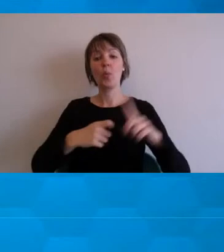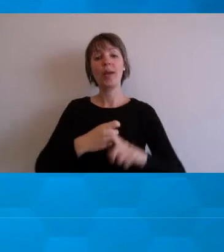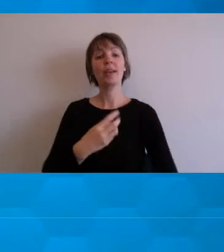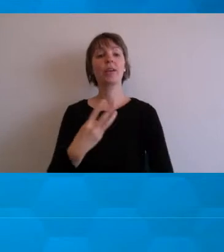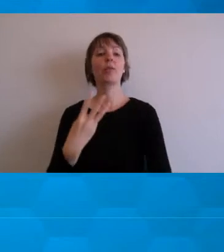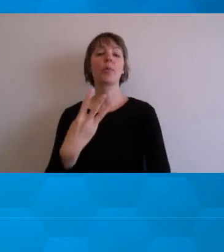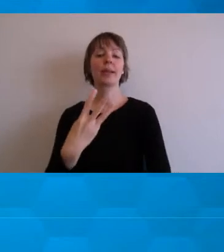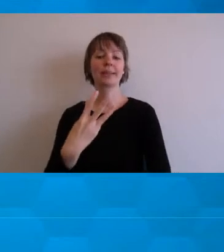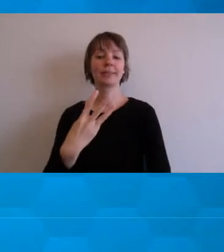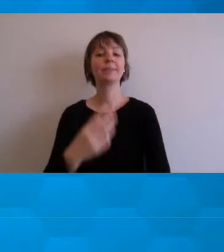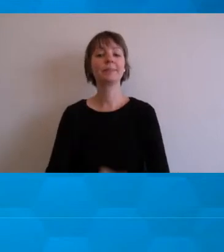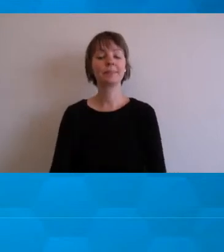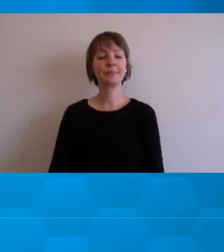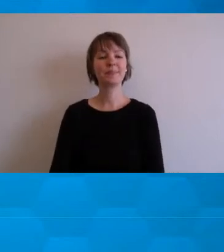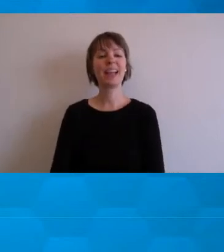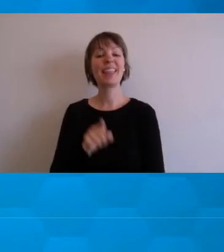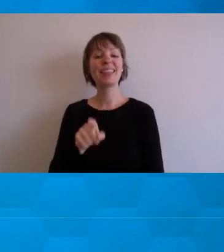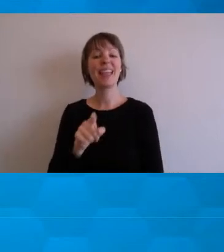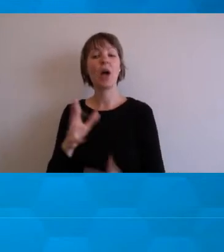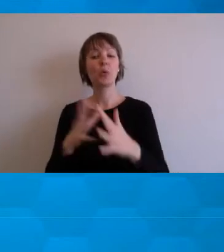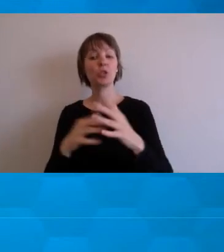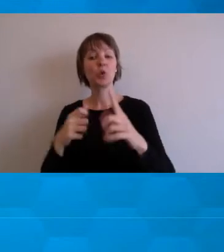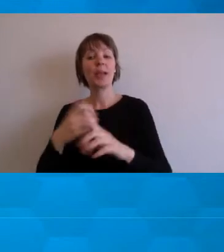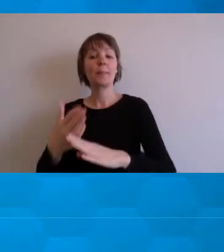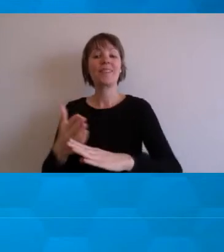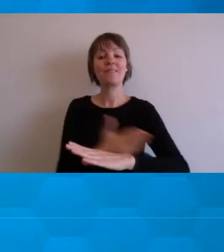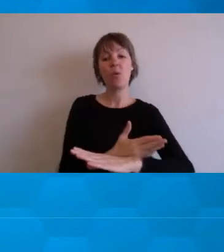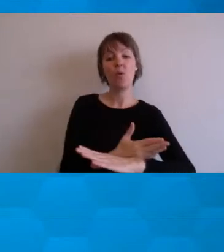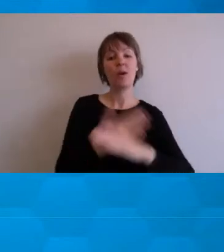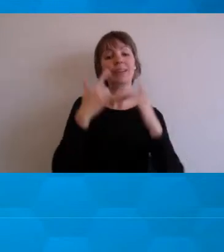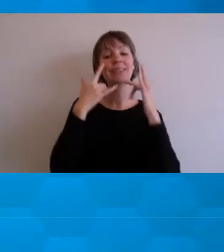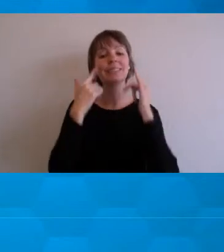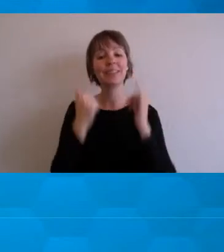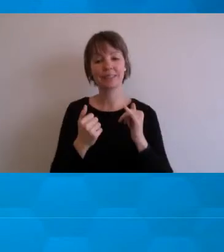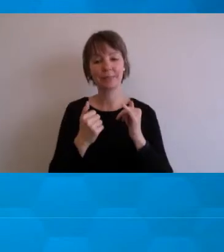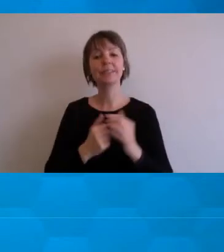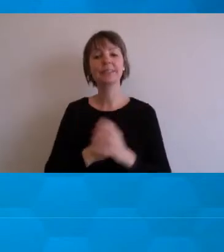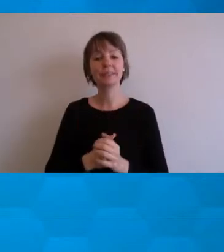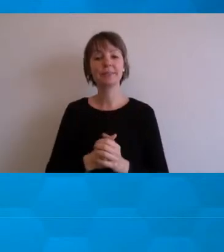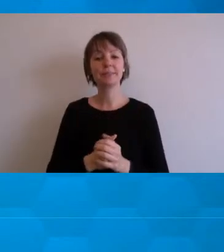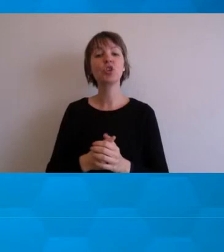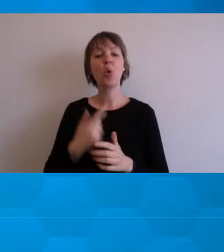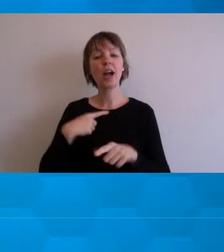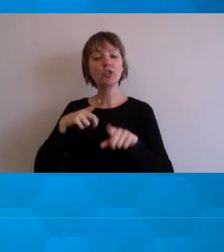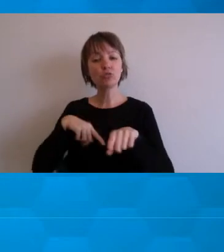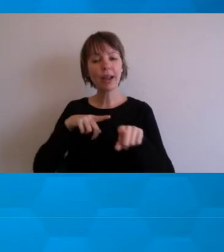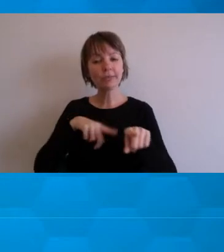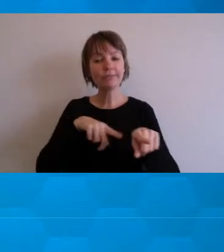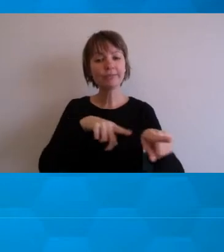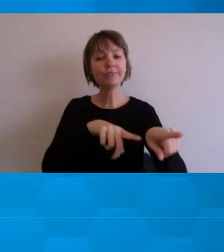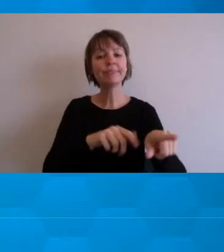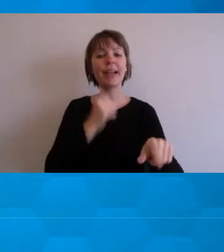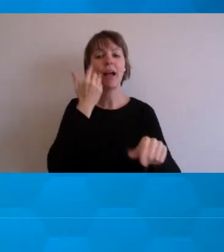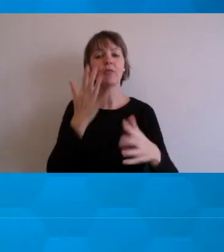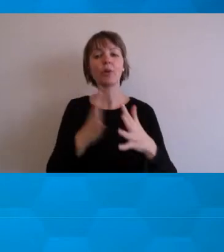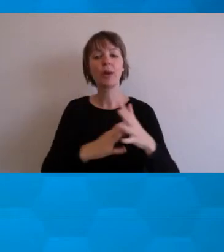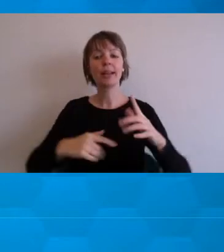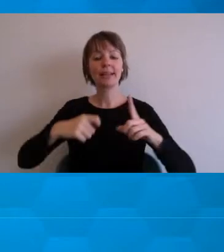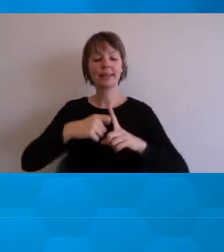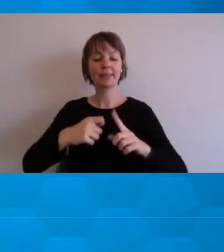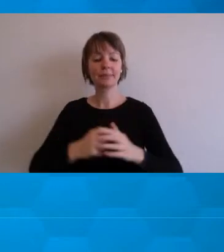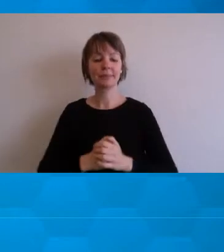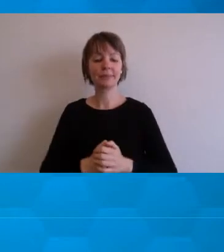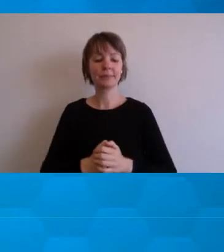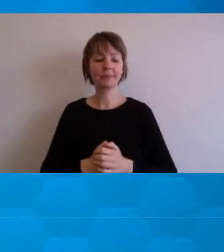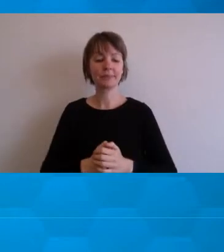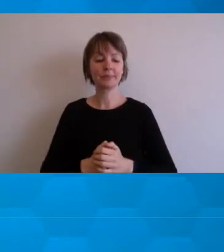this was the week before an assessment and I do I do track this each week. And I guess early on in the term,